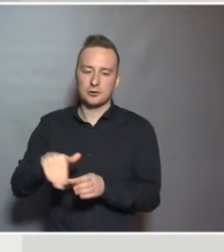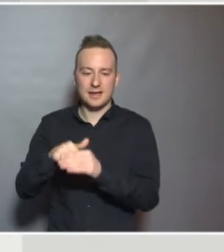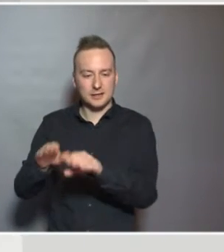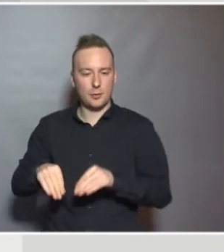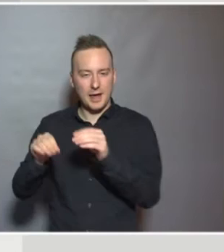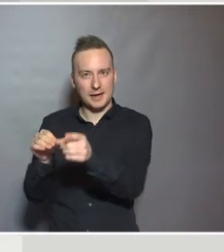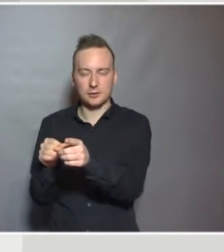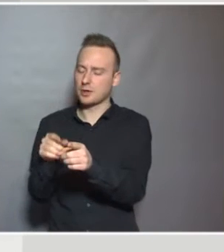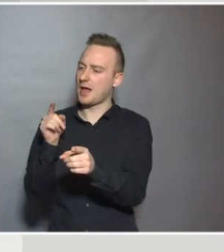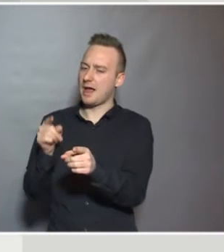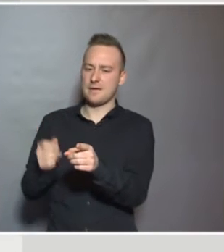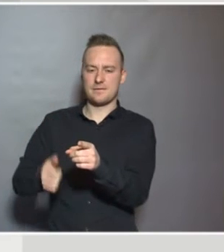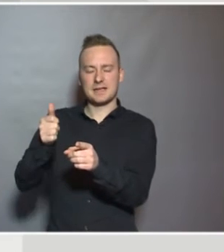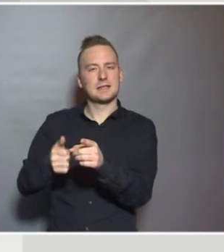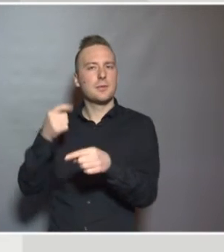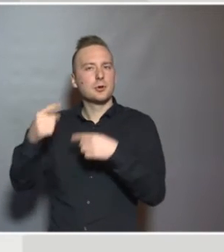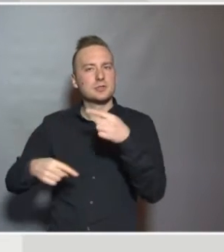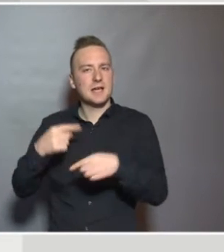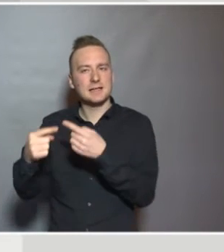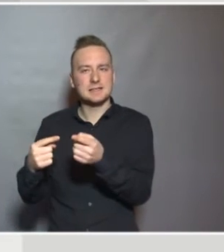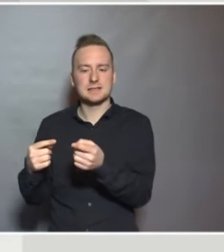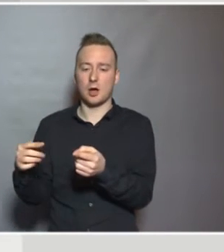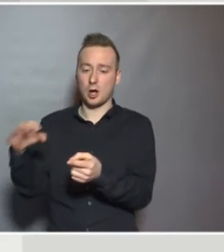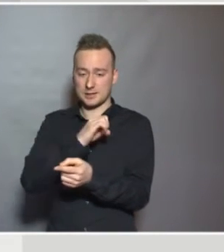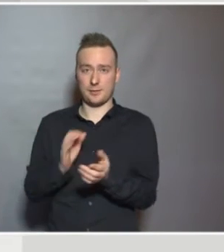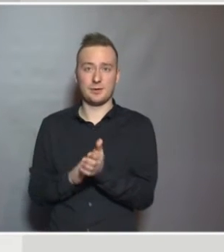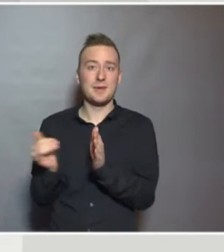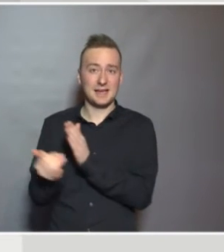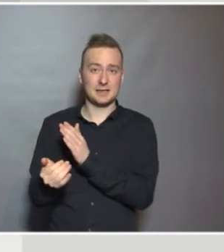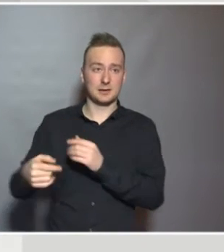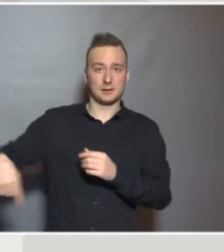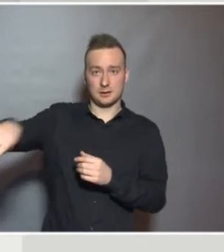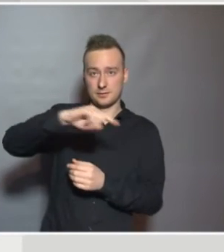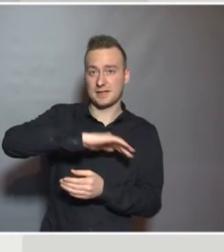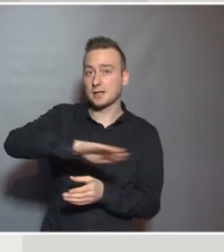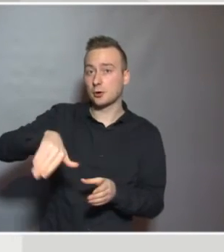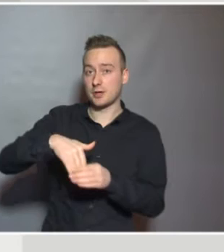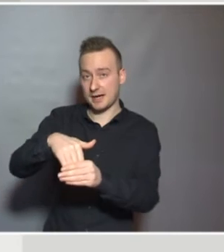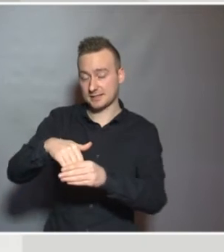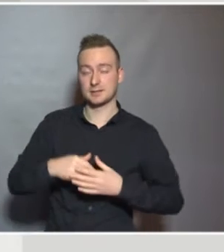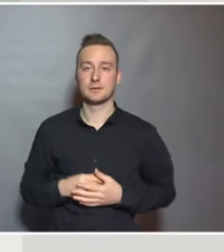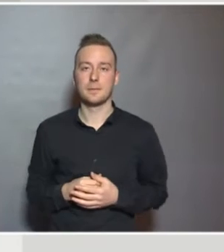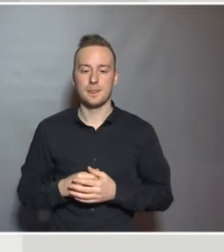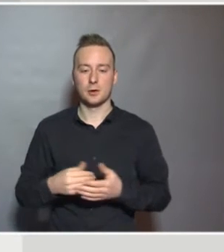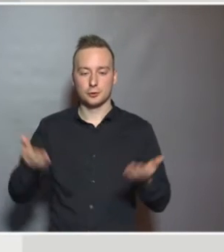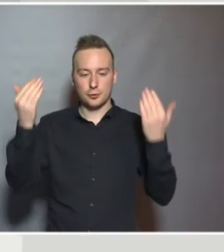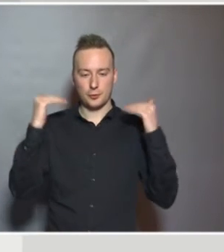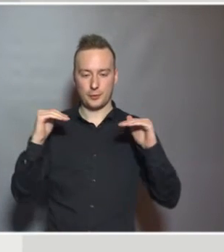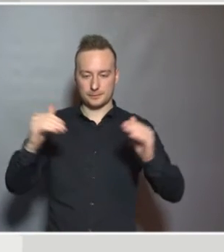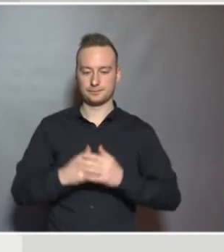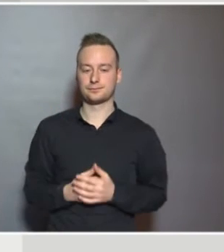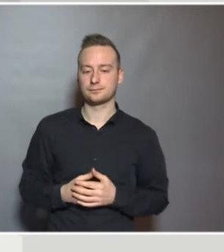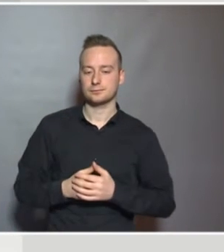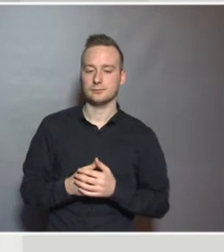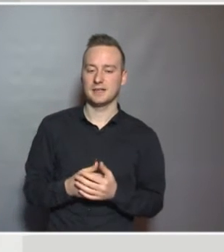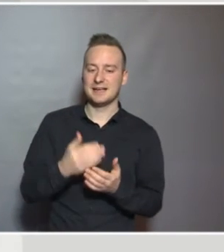a really important process that we're all involved in. Then I'd like to touch upon the idea of